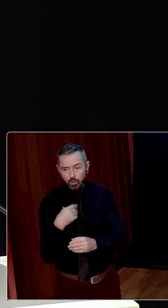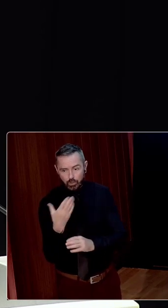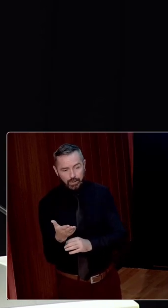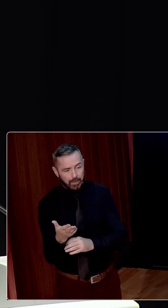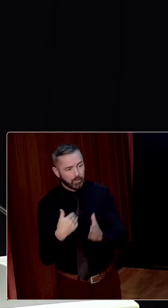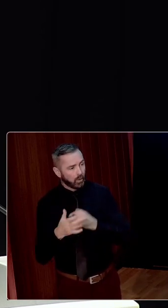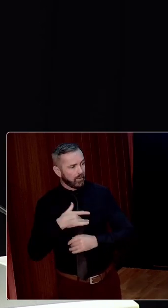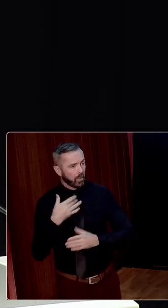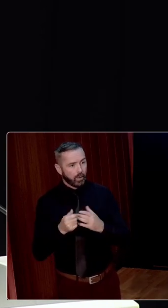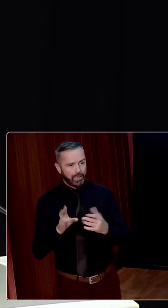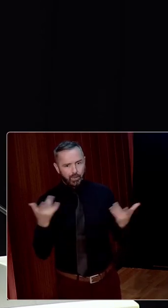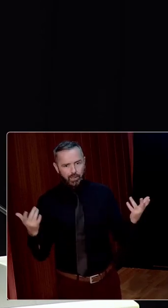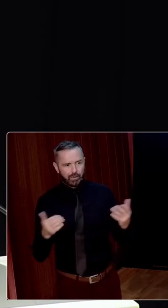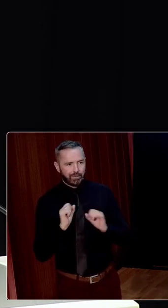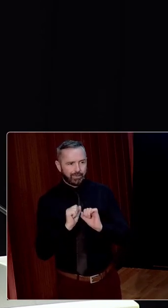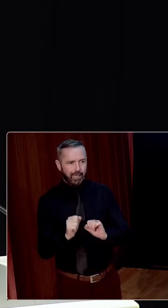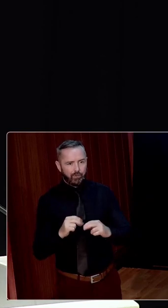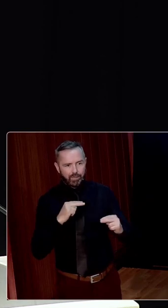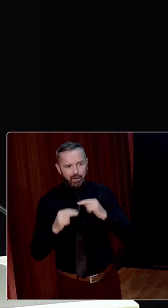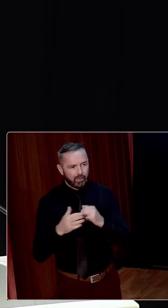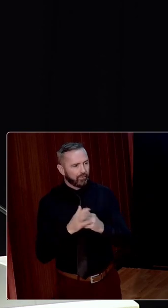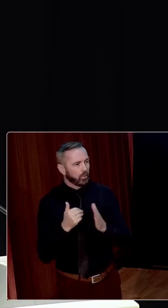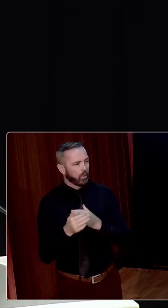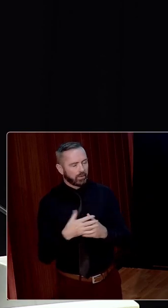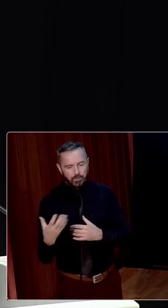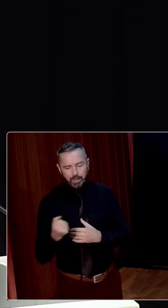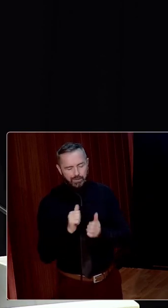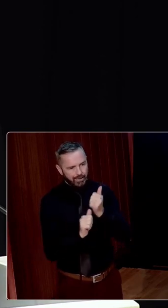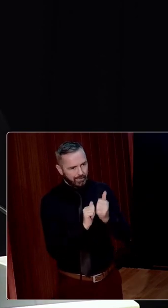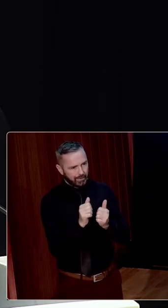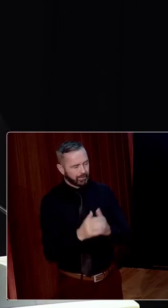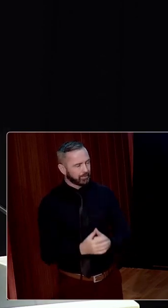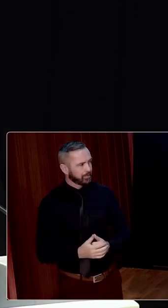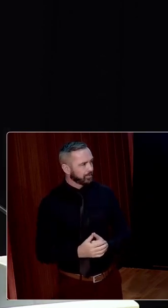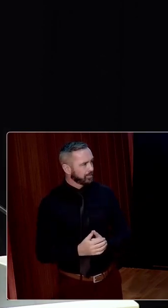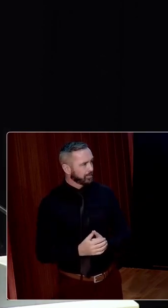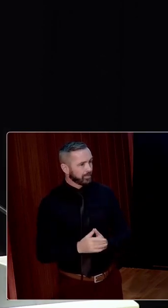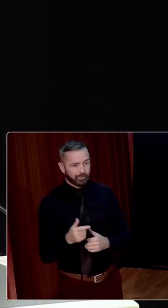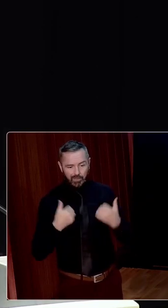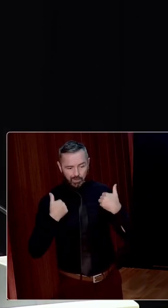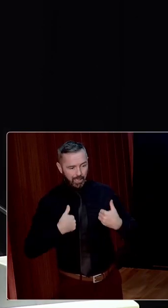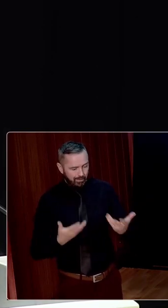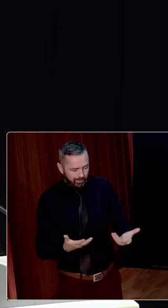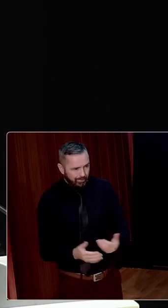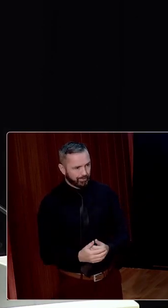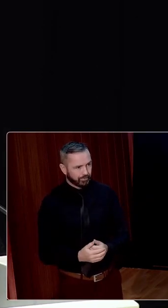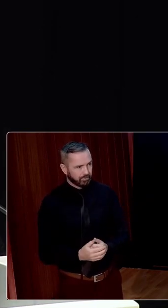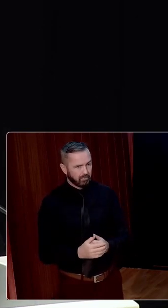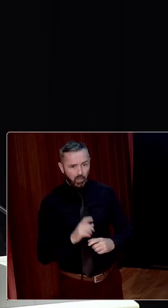to what I would call qualifying narratives for the purposes of the Pensions Act. These are men comfortable,